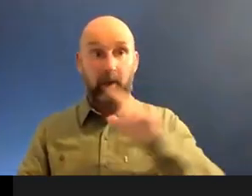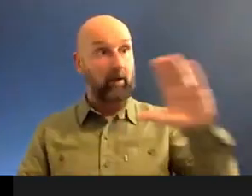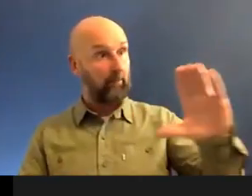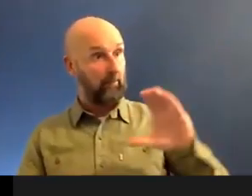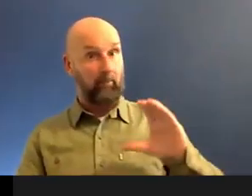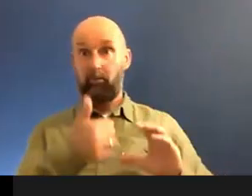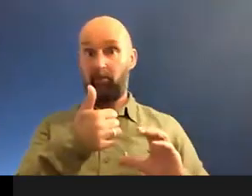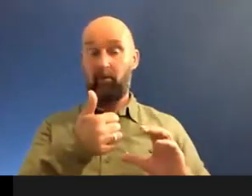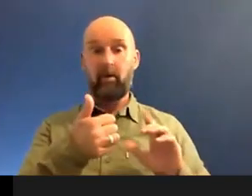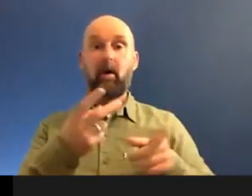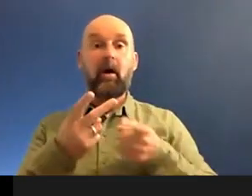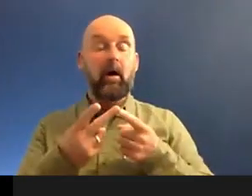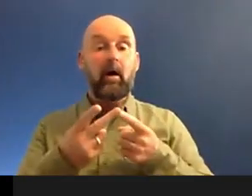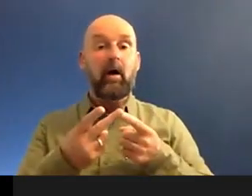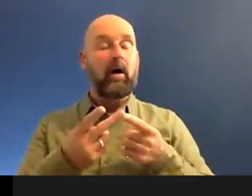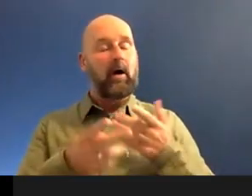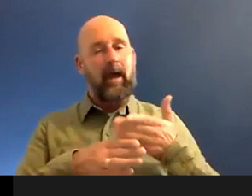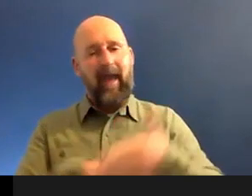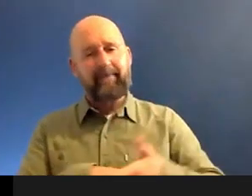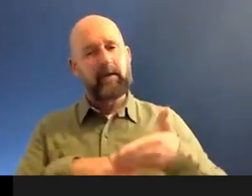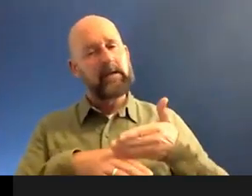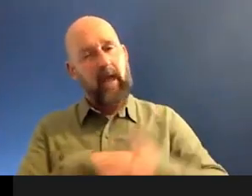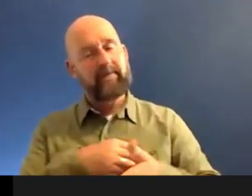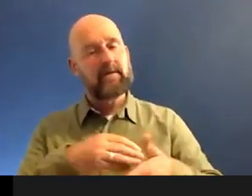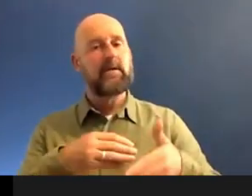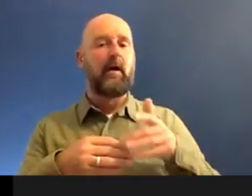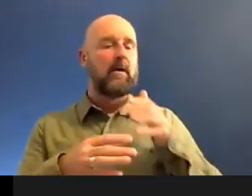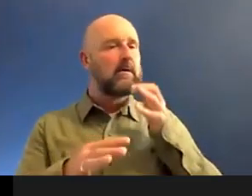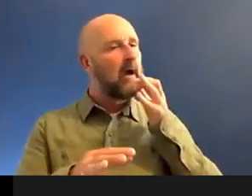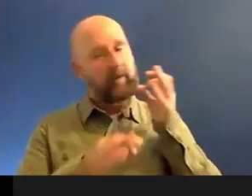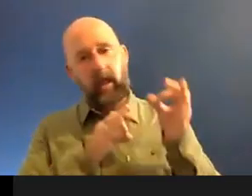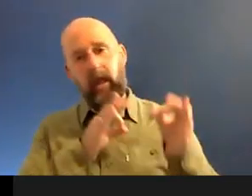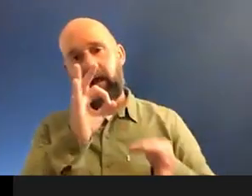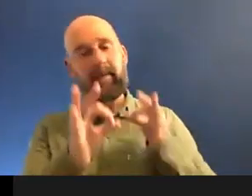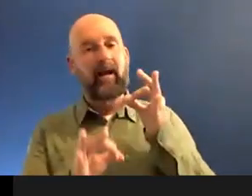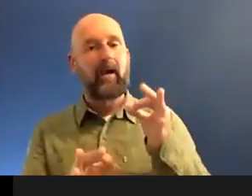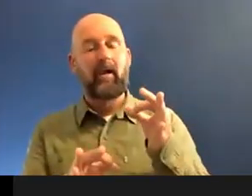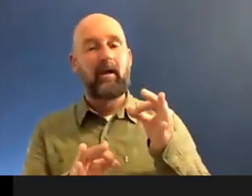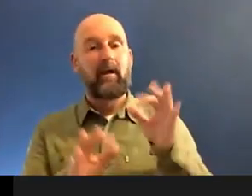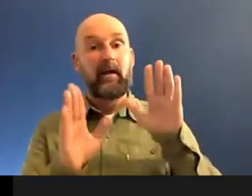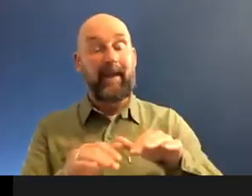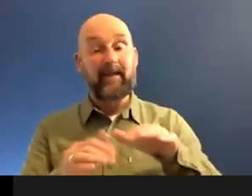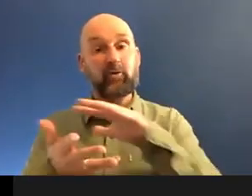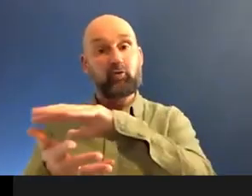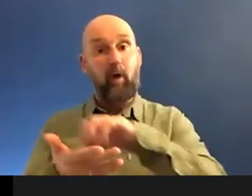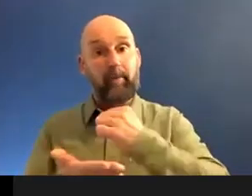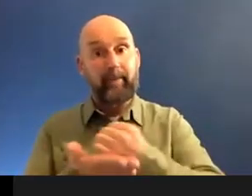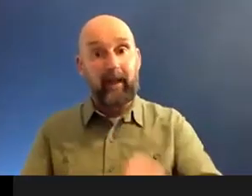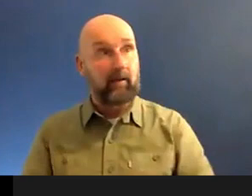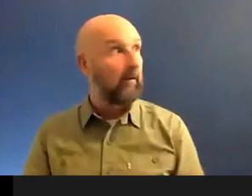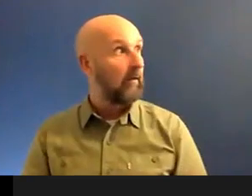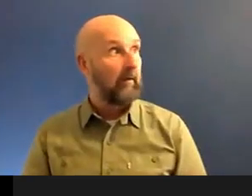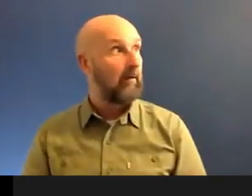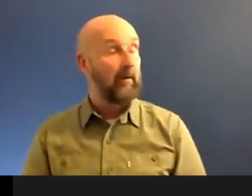then sometimes the amount of effort that you, you, you put into it, it would be better off just robbing a bank, probably take less work.